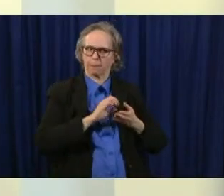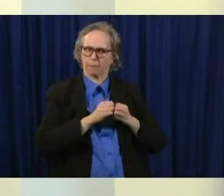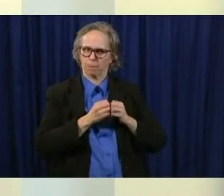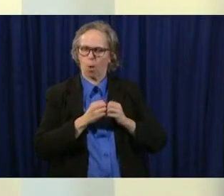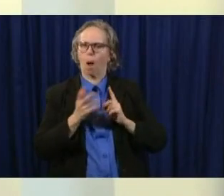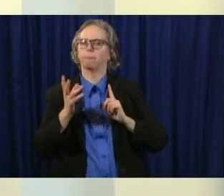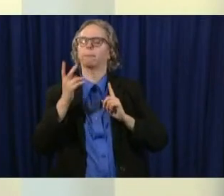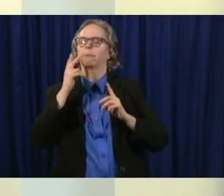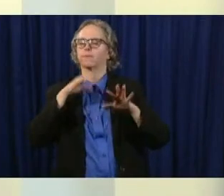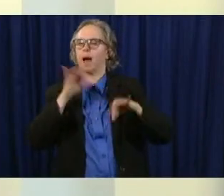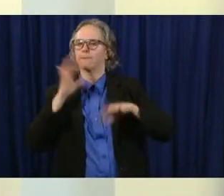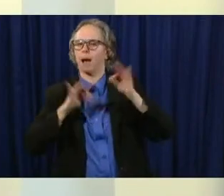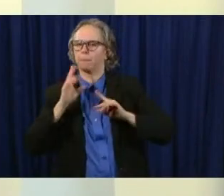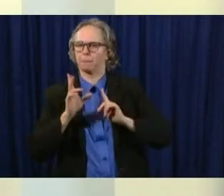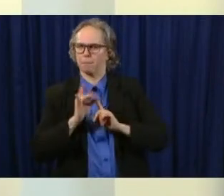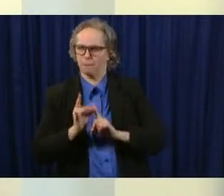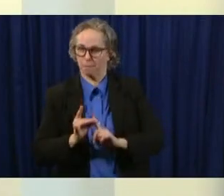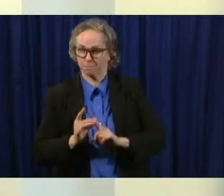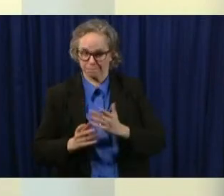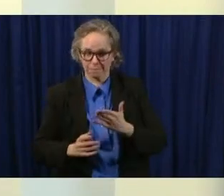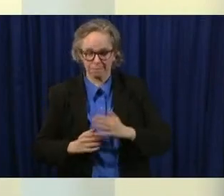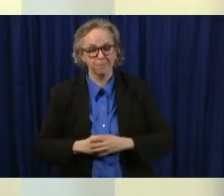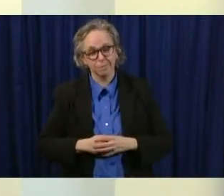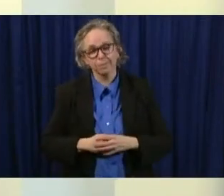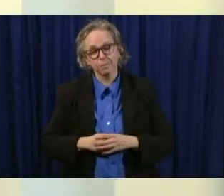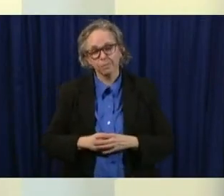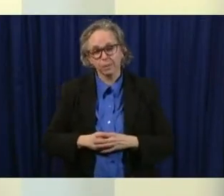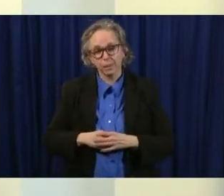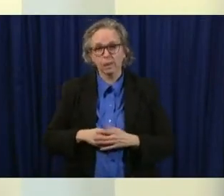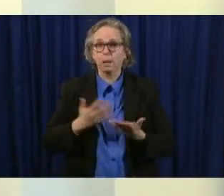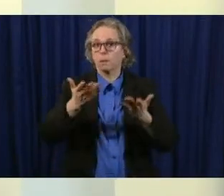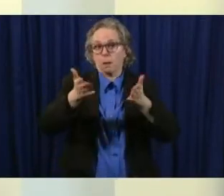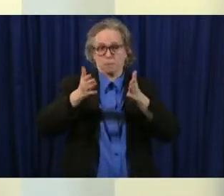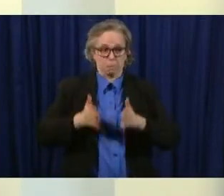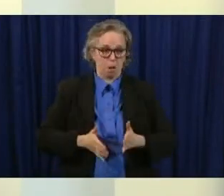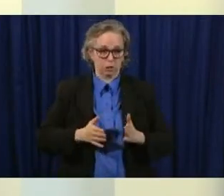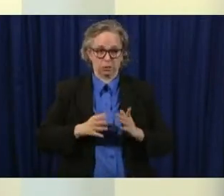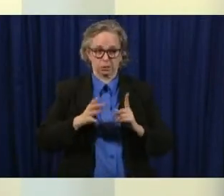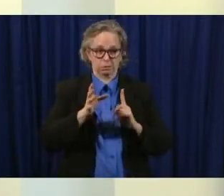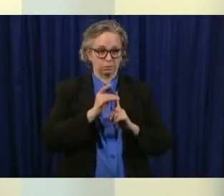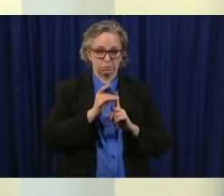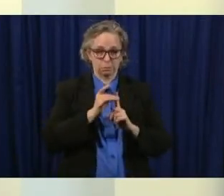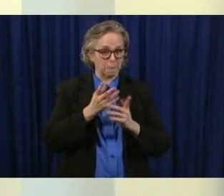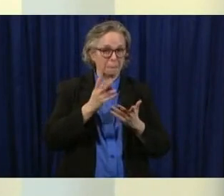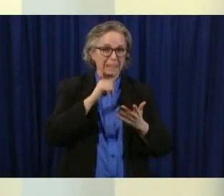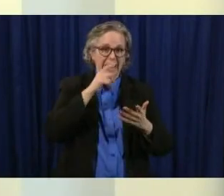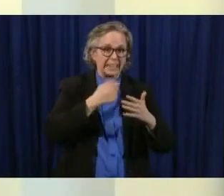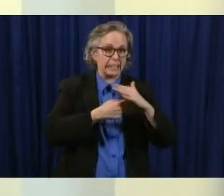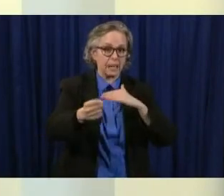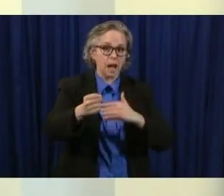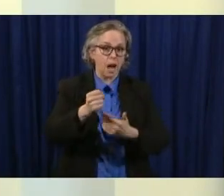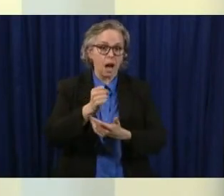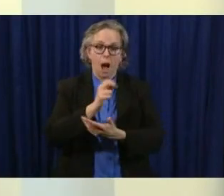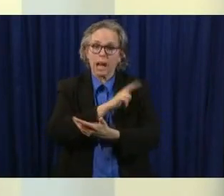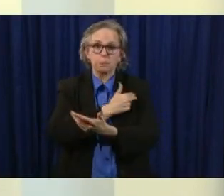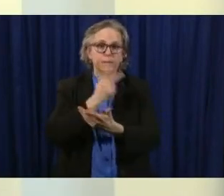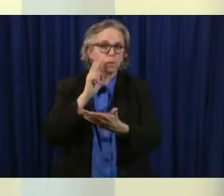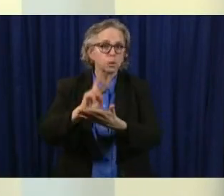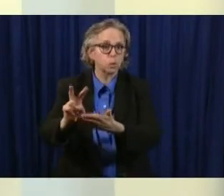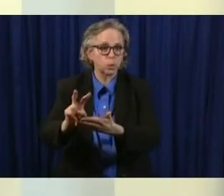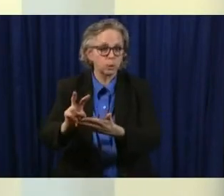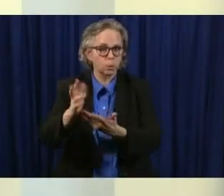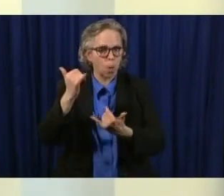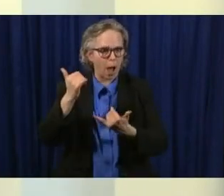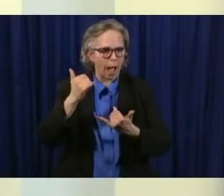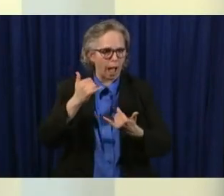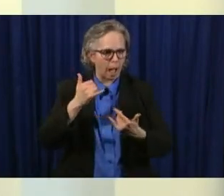lag that by another almost two weeks and deaths lag about four weeks behind that so it's always a